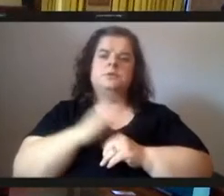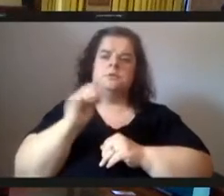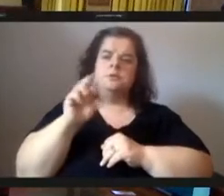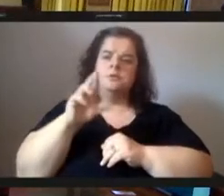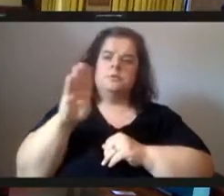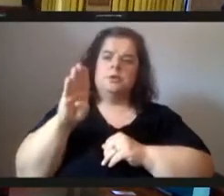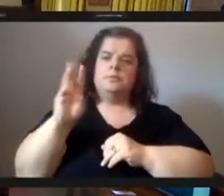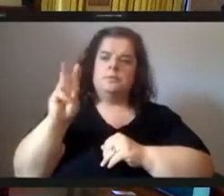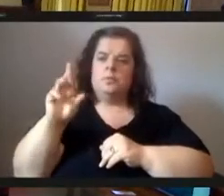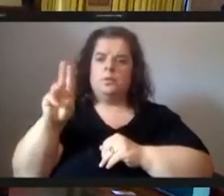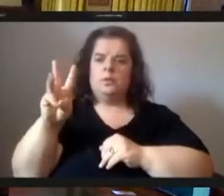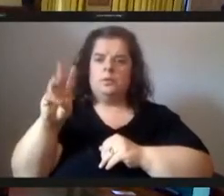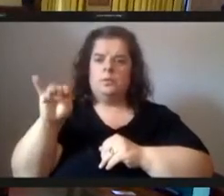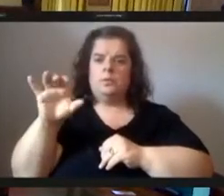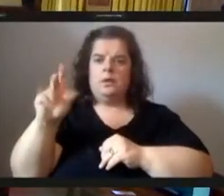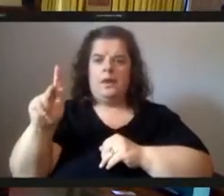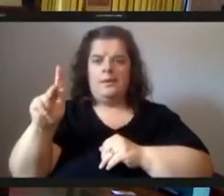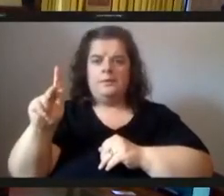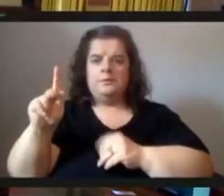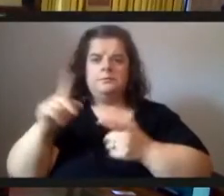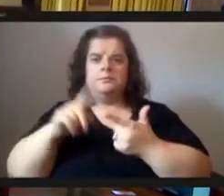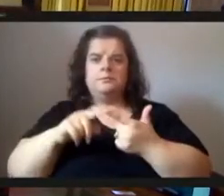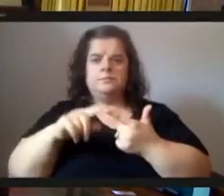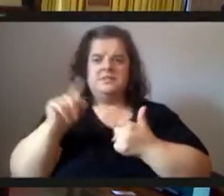followed by tiara collins